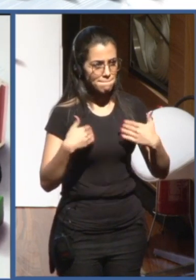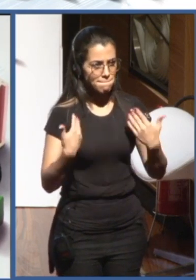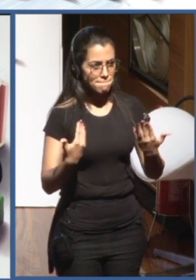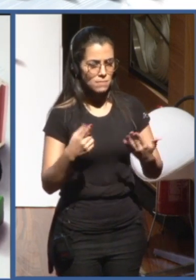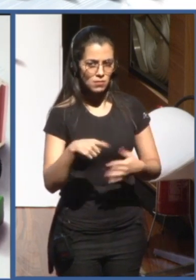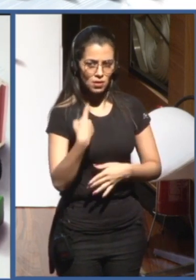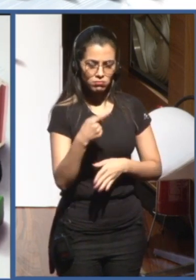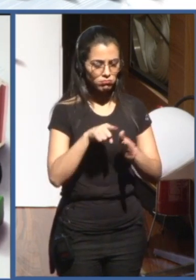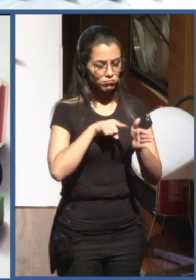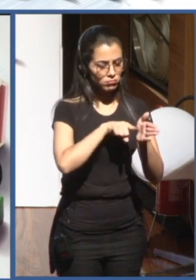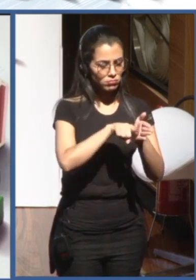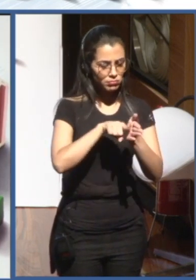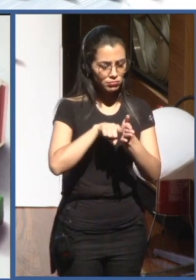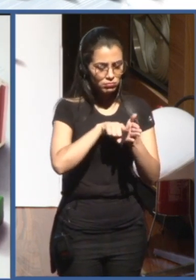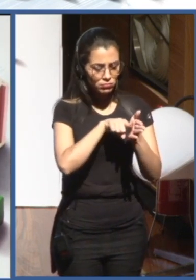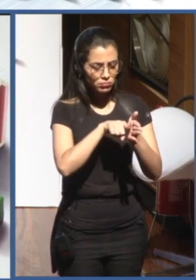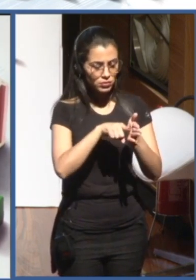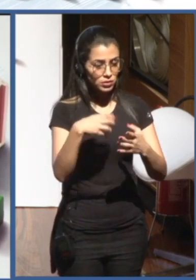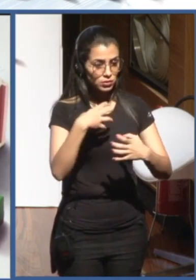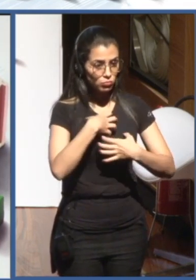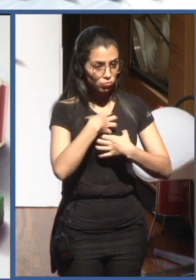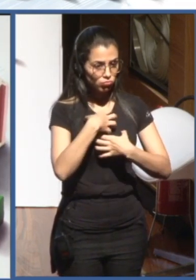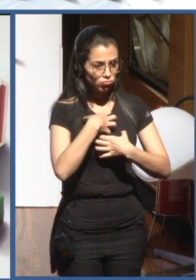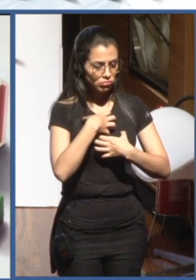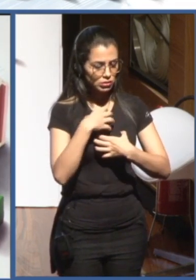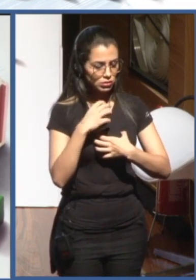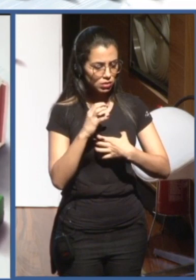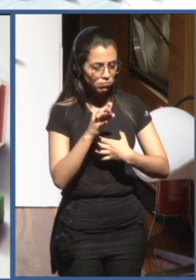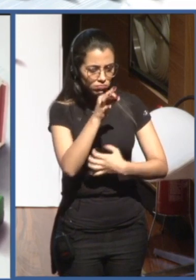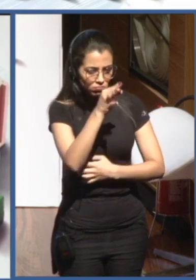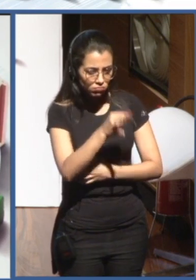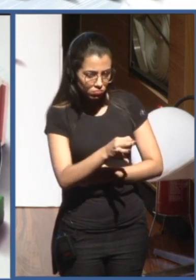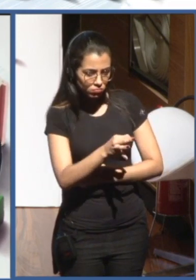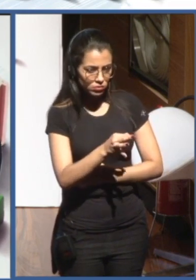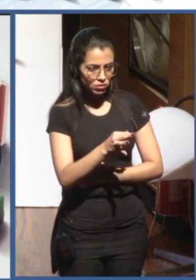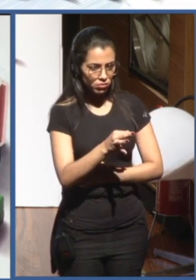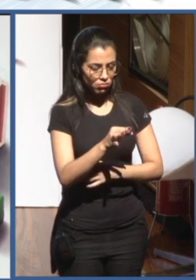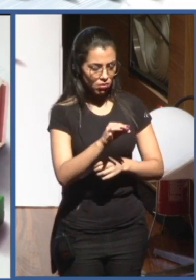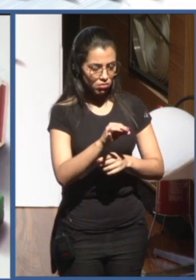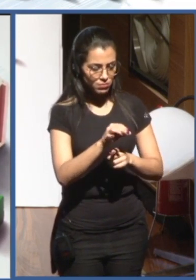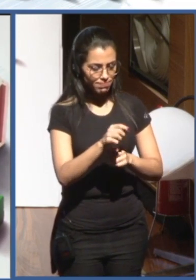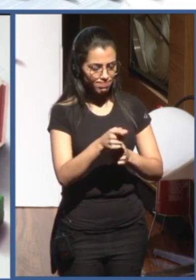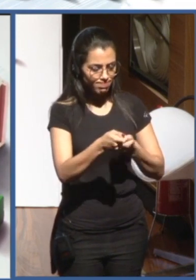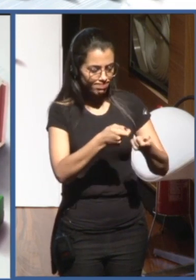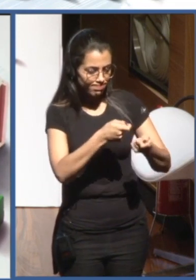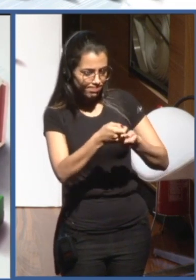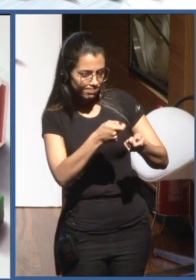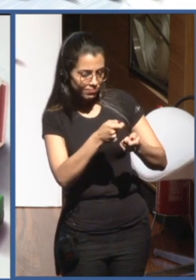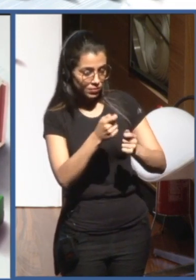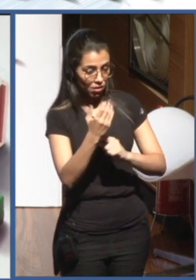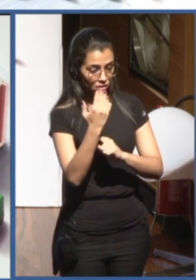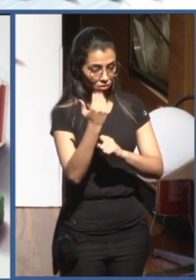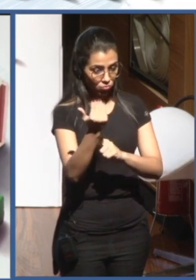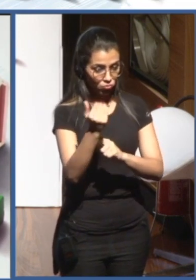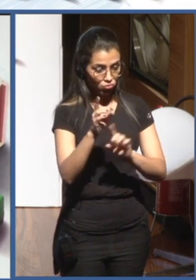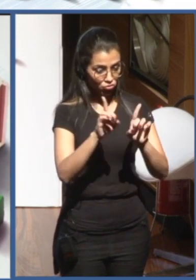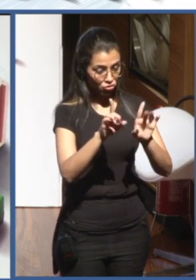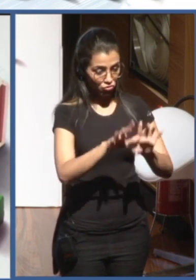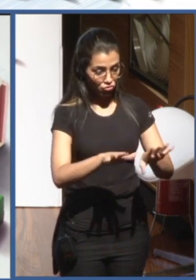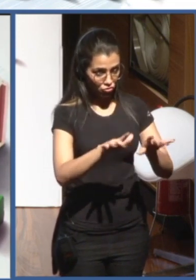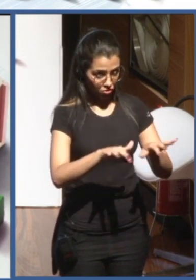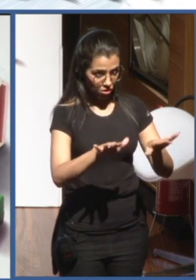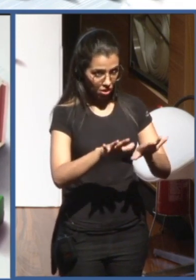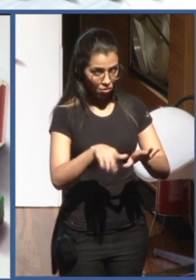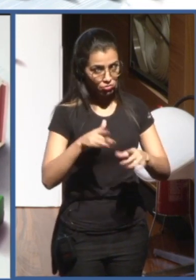domains of the digital technology and elaborated several recommendations that are not focused directly to artificial intelligence,